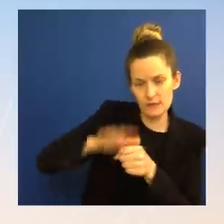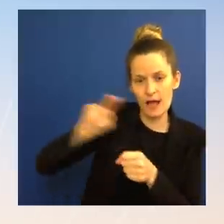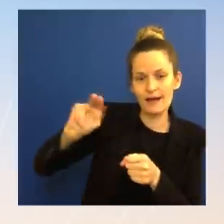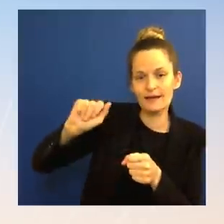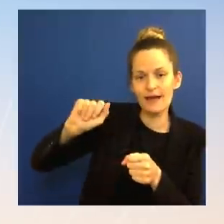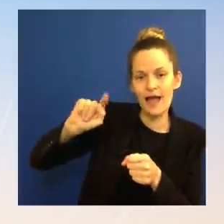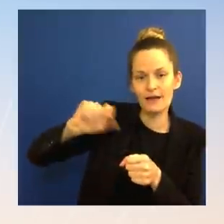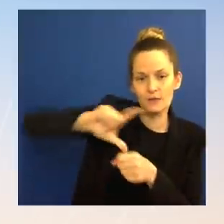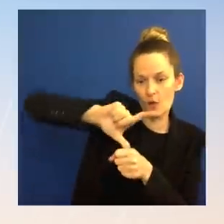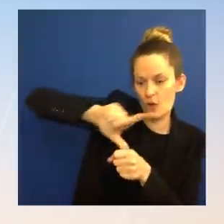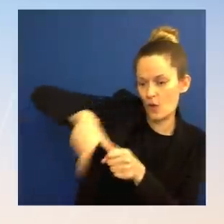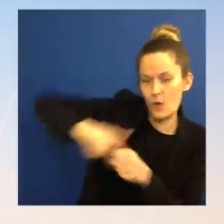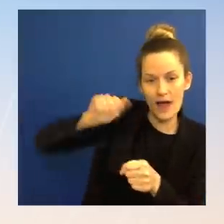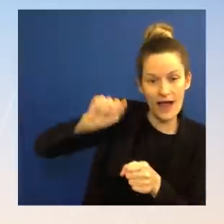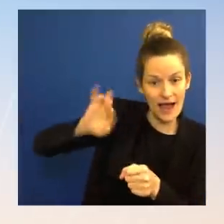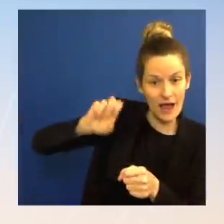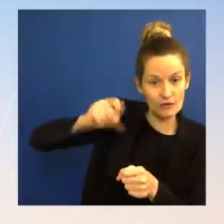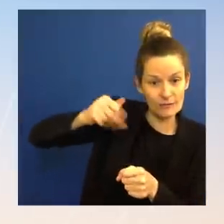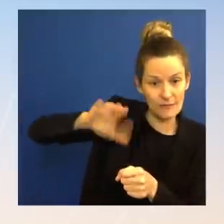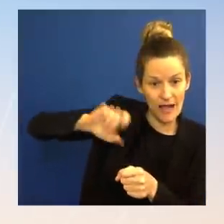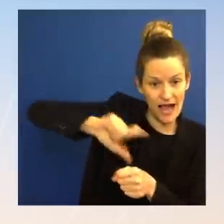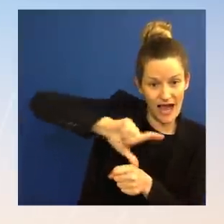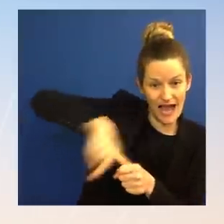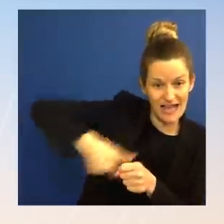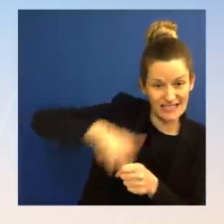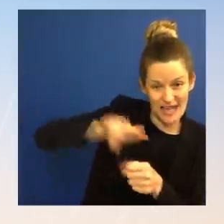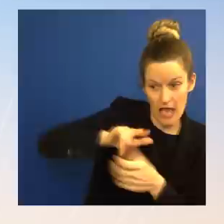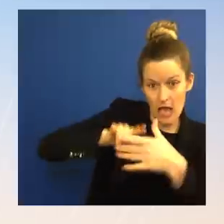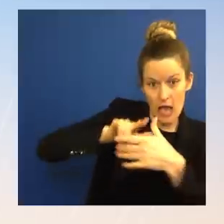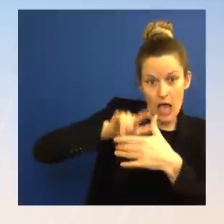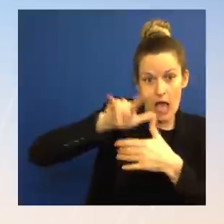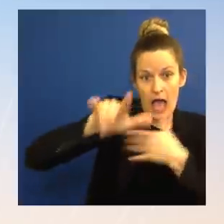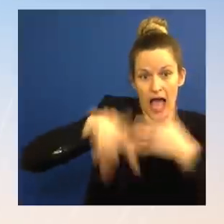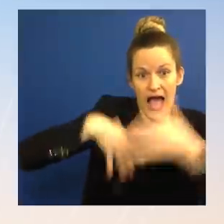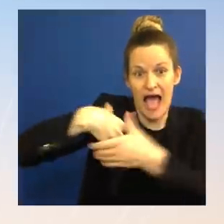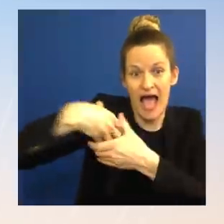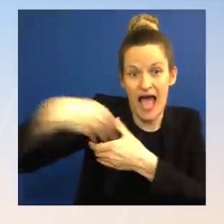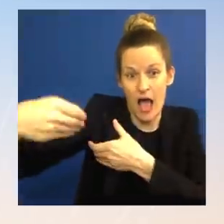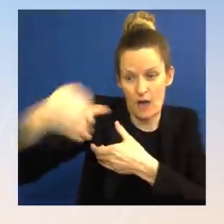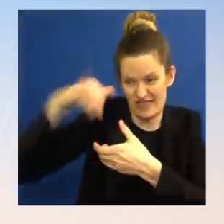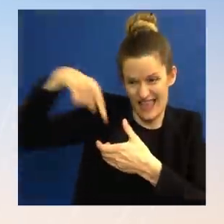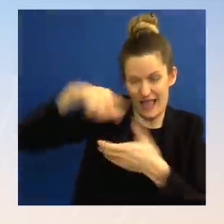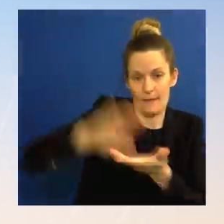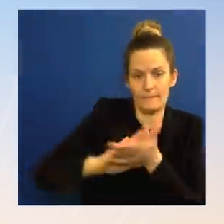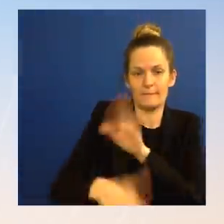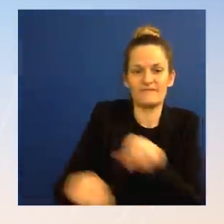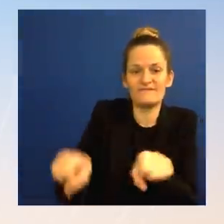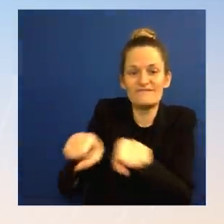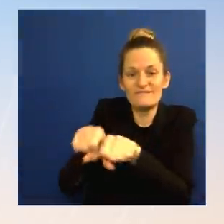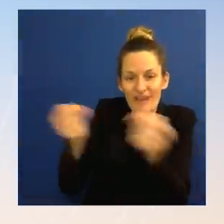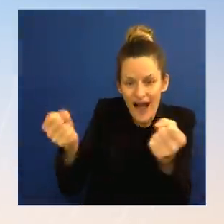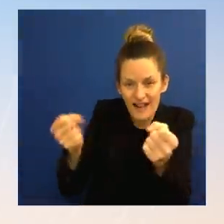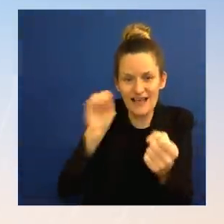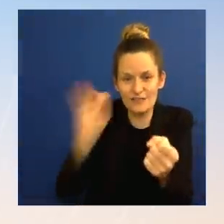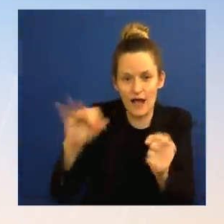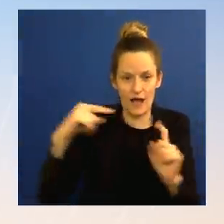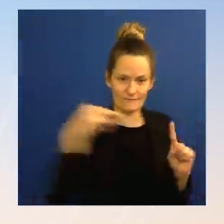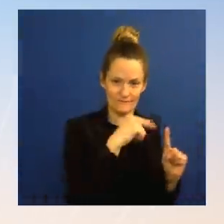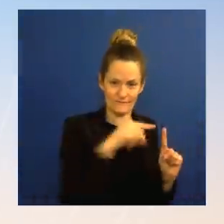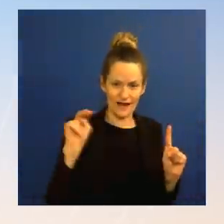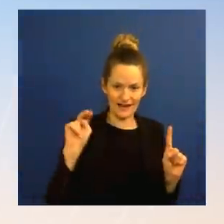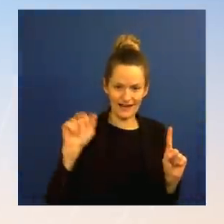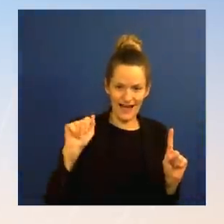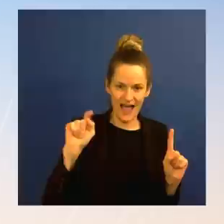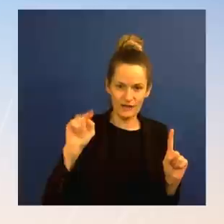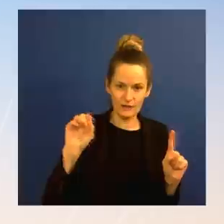for the NATO alliance. We have provided a billion dollars in military assistance. I would say the $350 billion that was